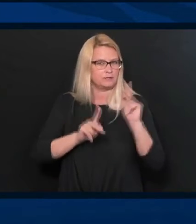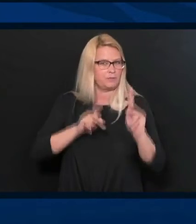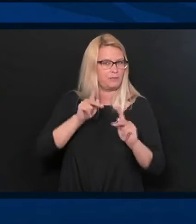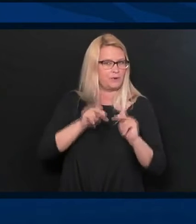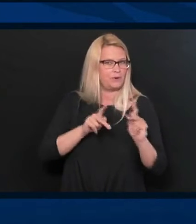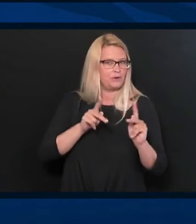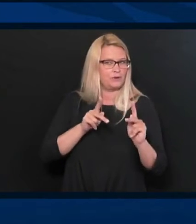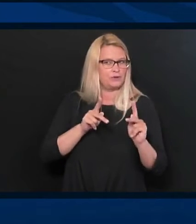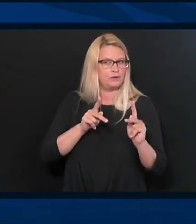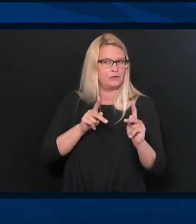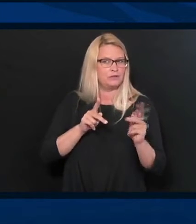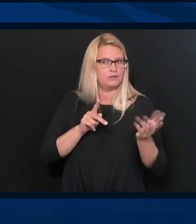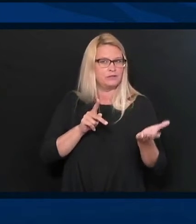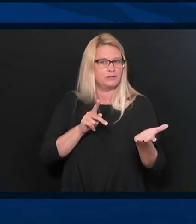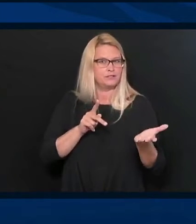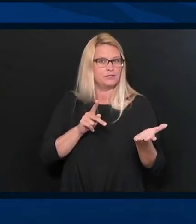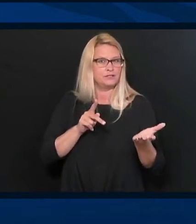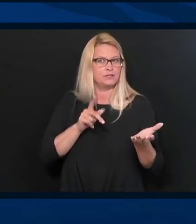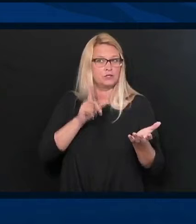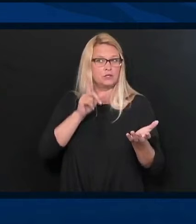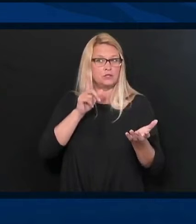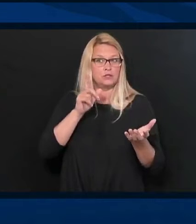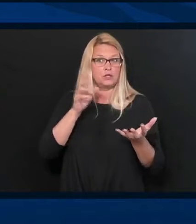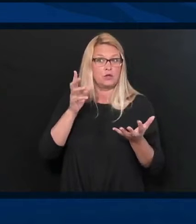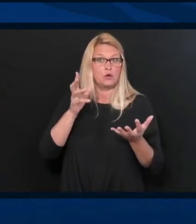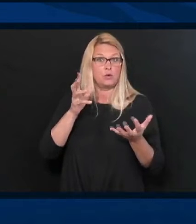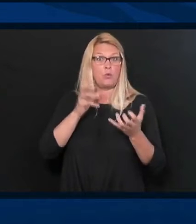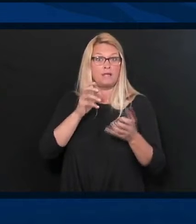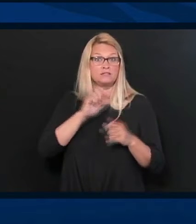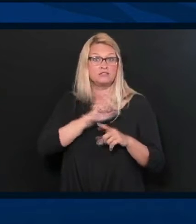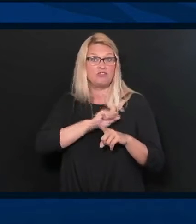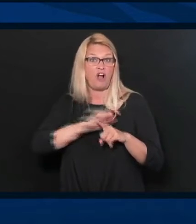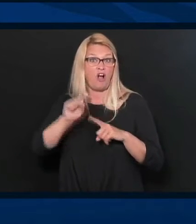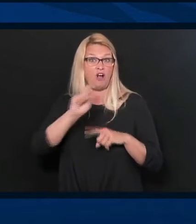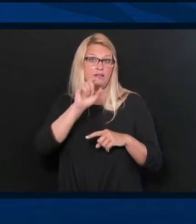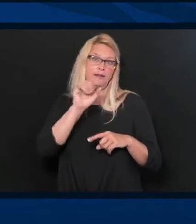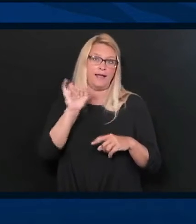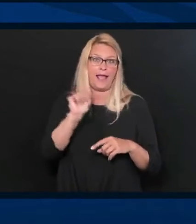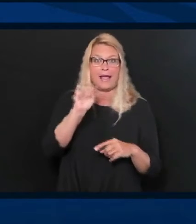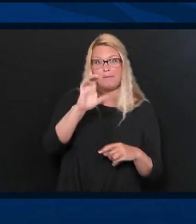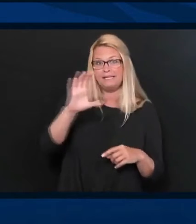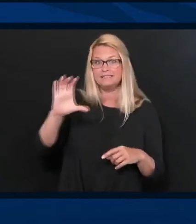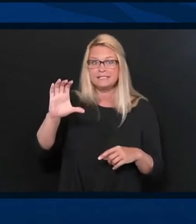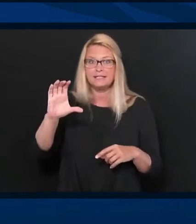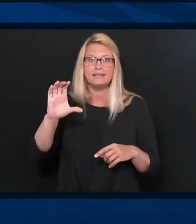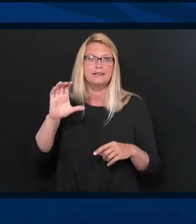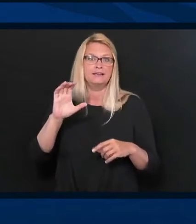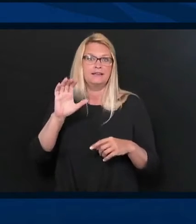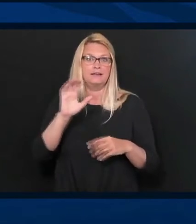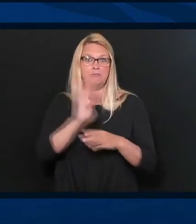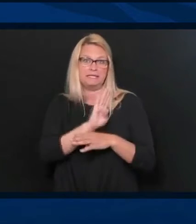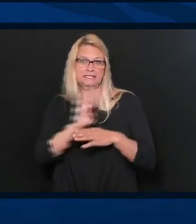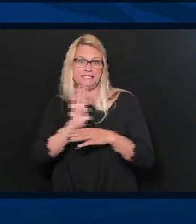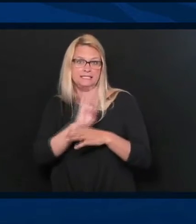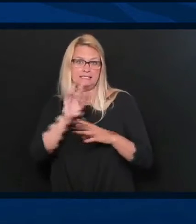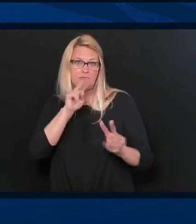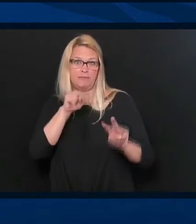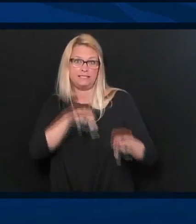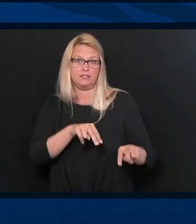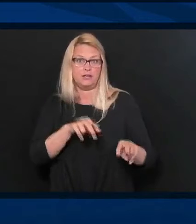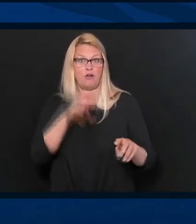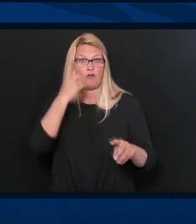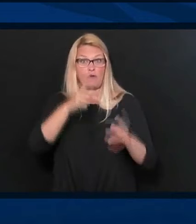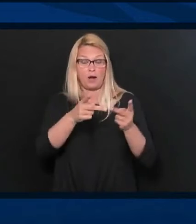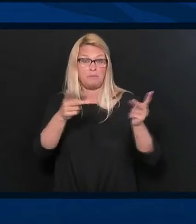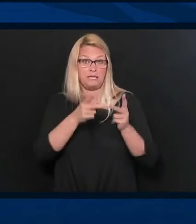would call the authorities, the Beverage Commission about a an establishment that is not following the